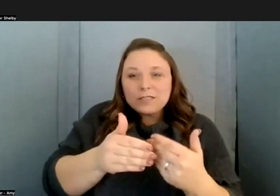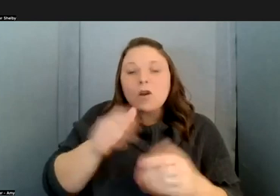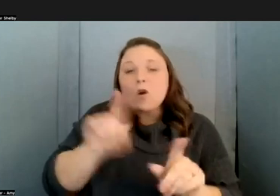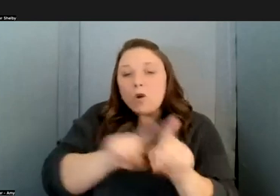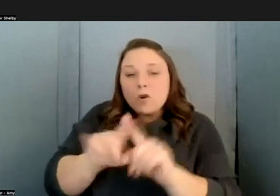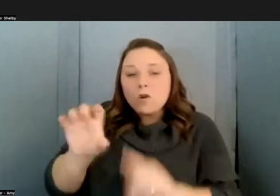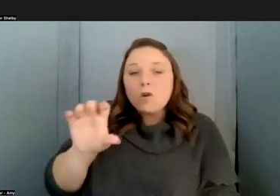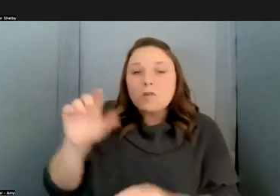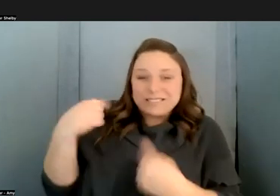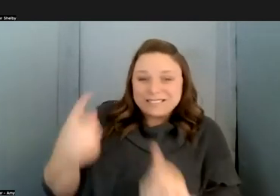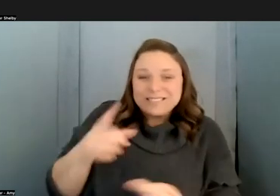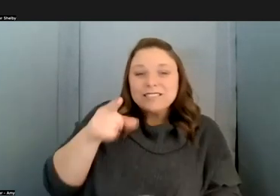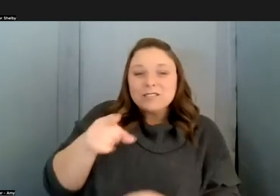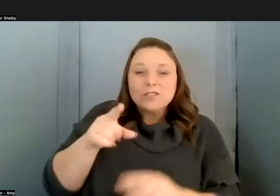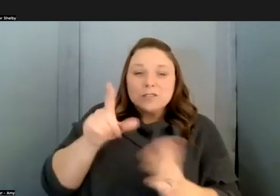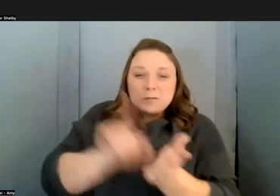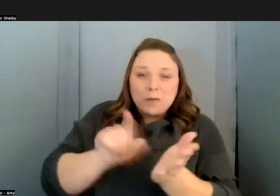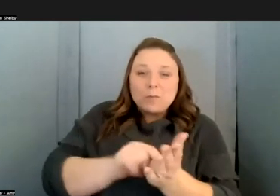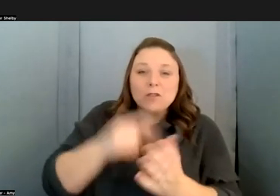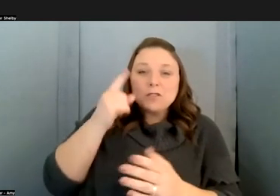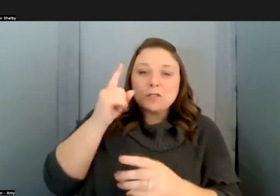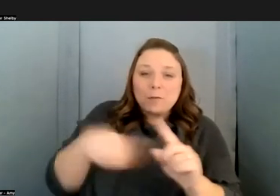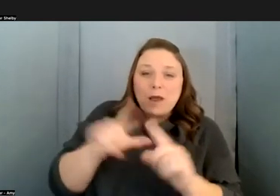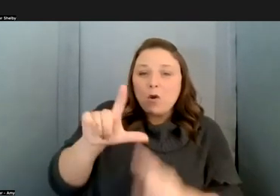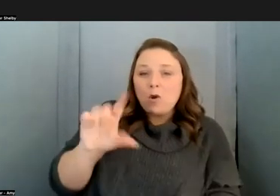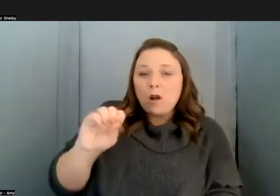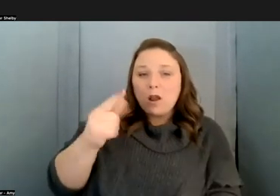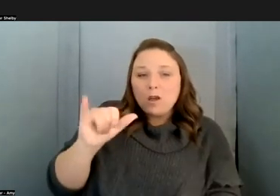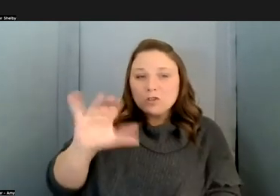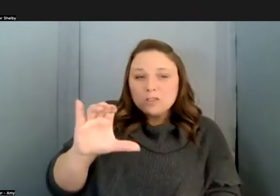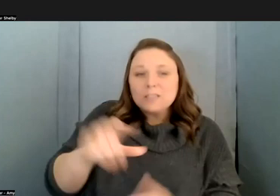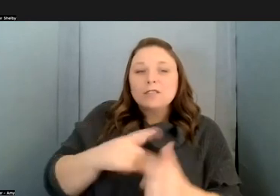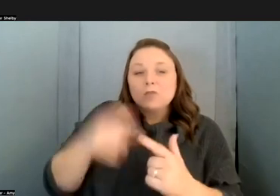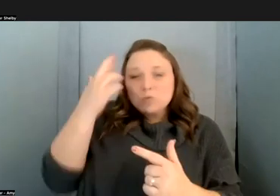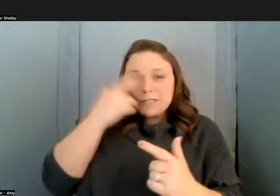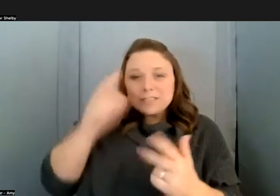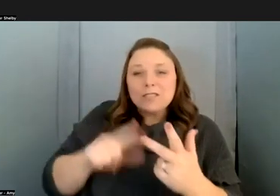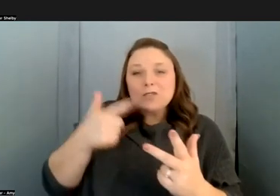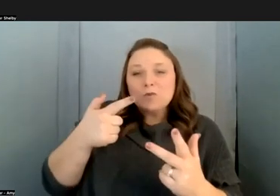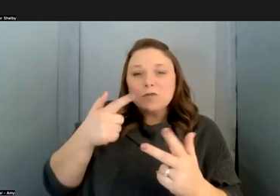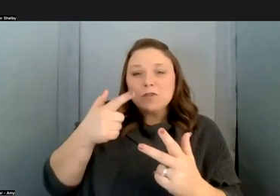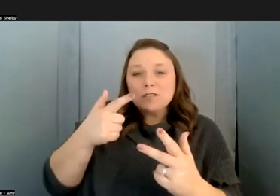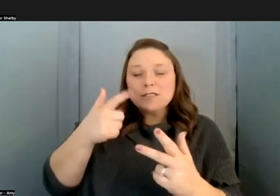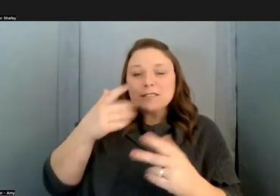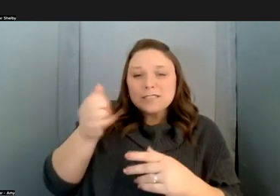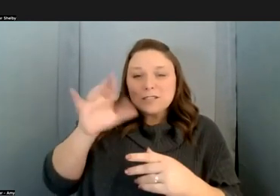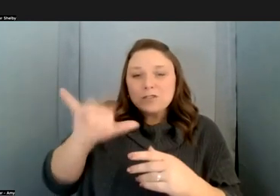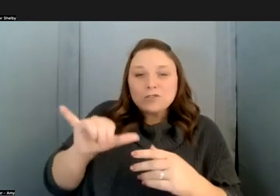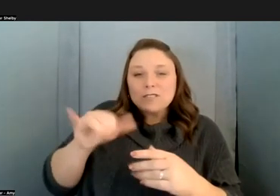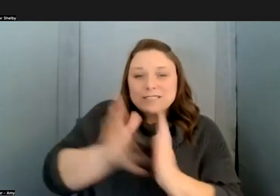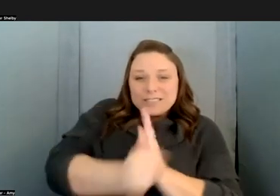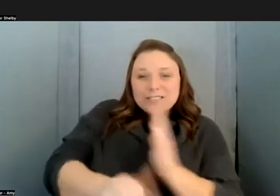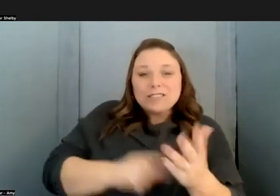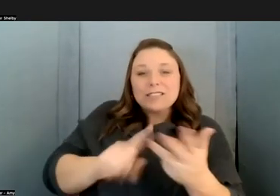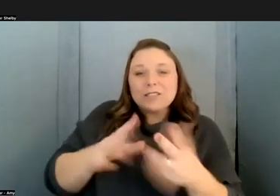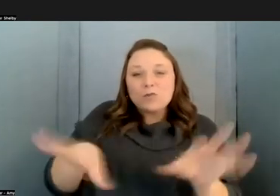published in the areas of logic and reasoning 21st century skills and critical literacies um stephen